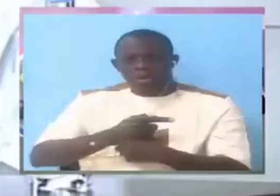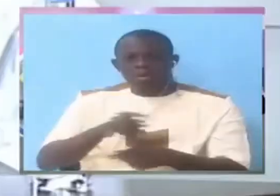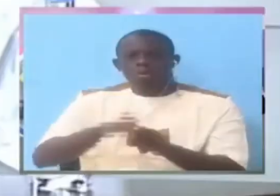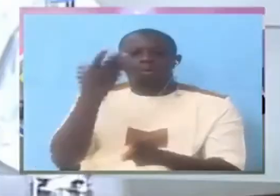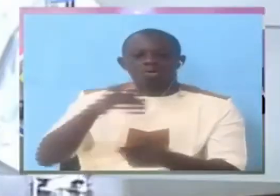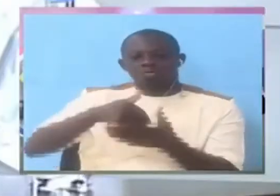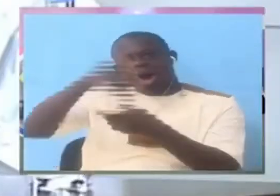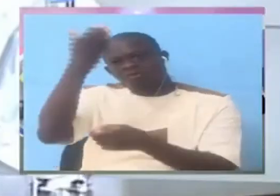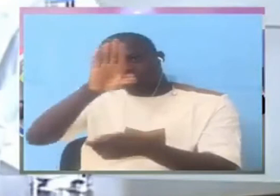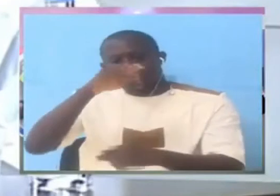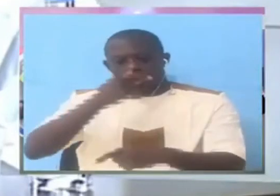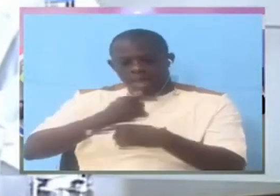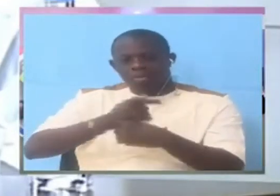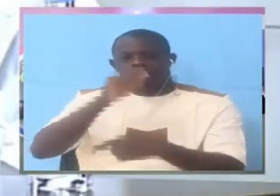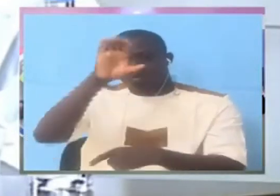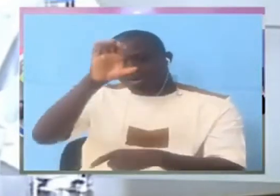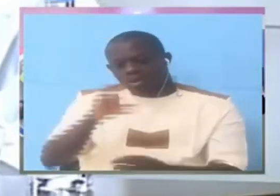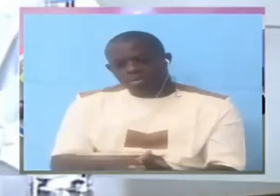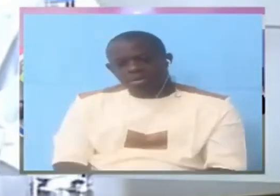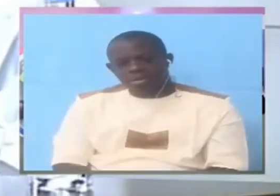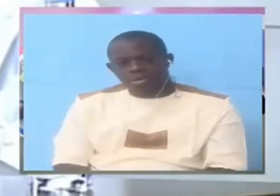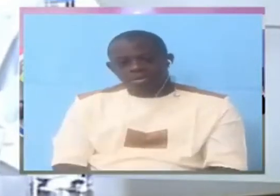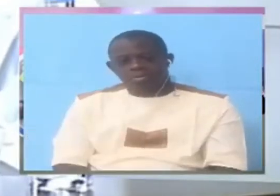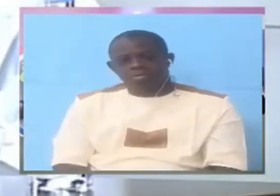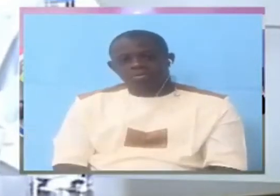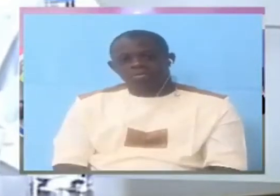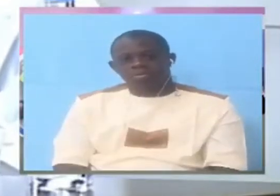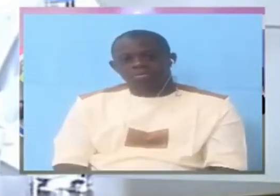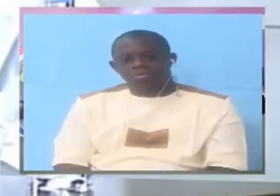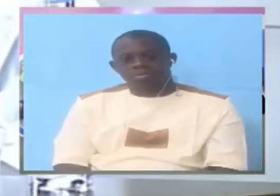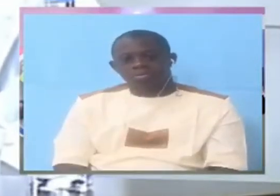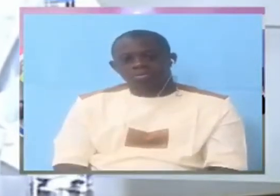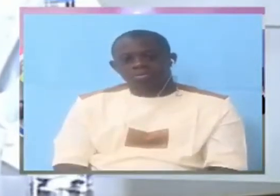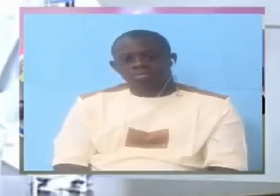first outing was with mr.